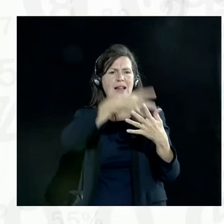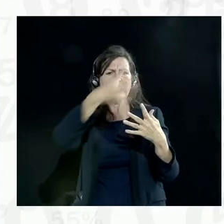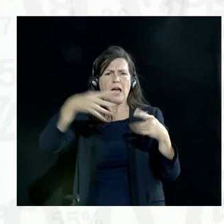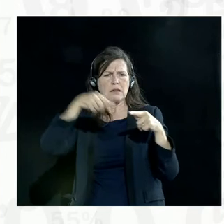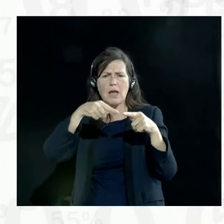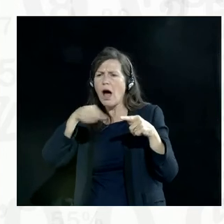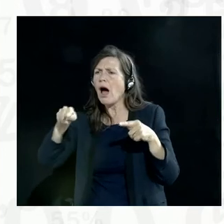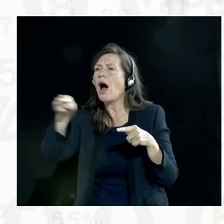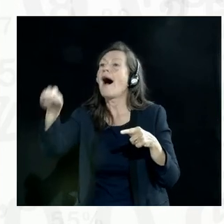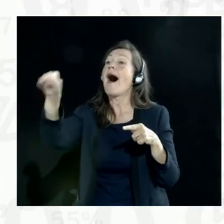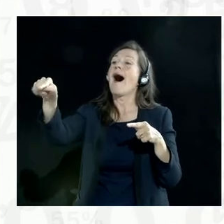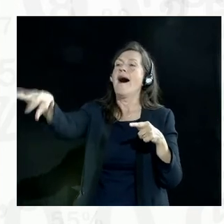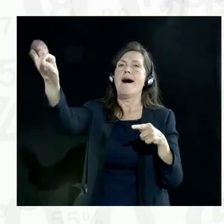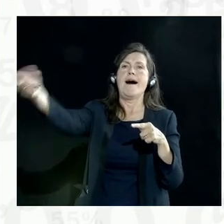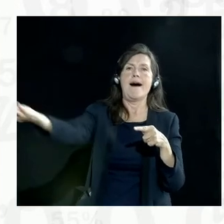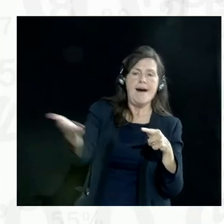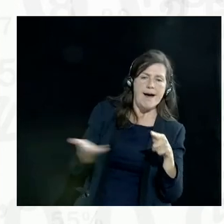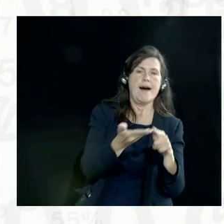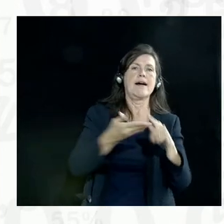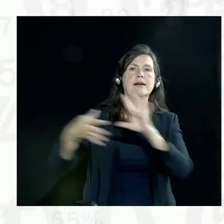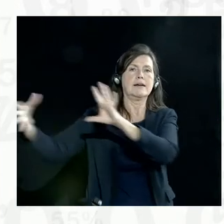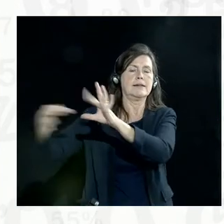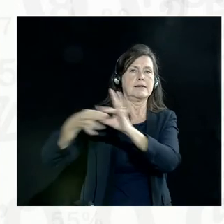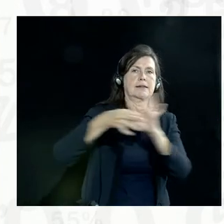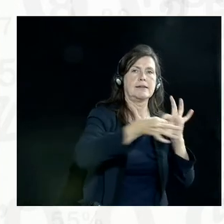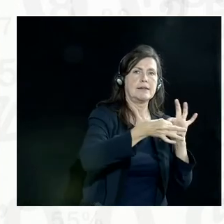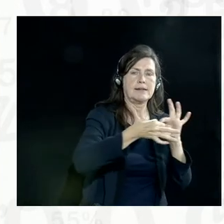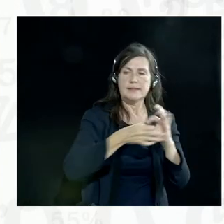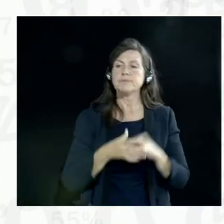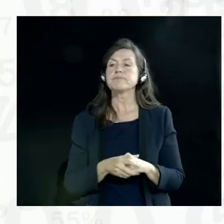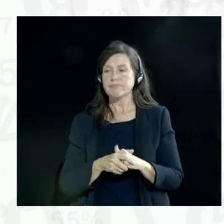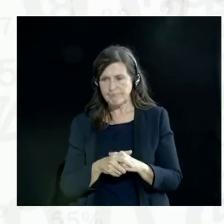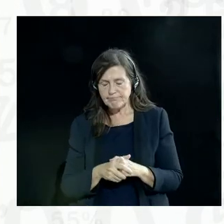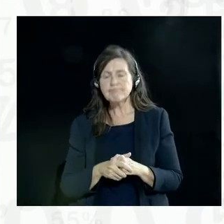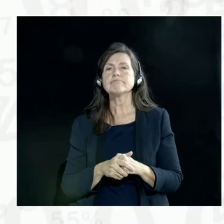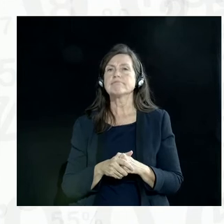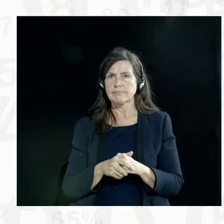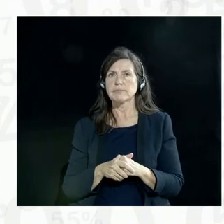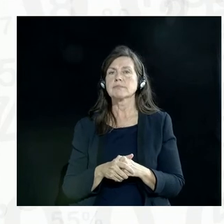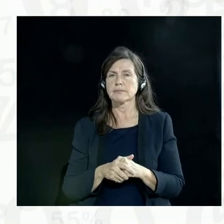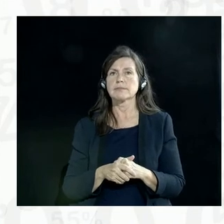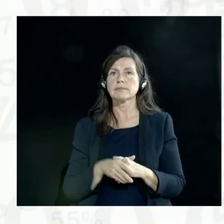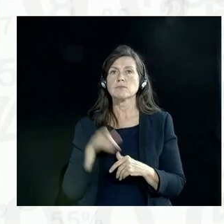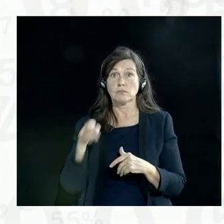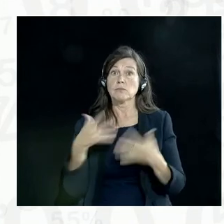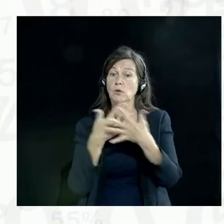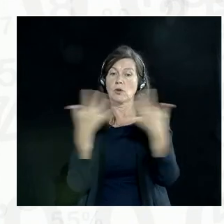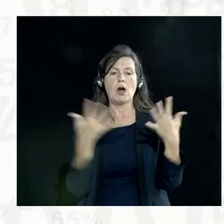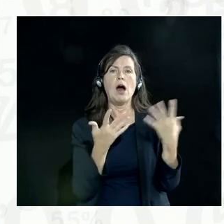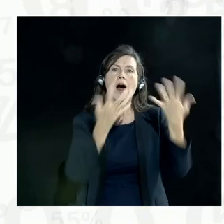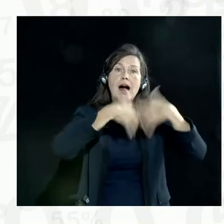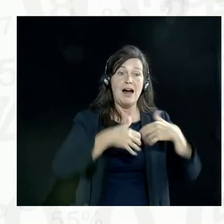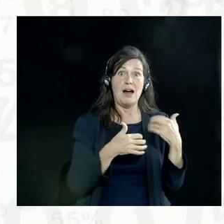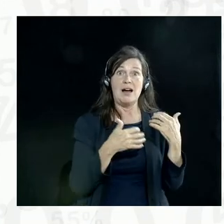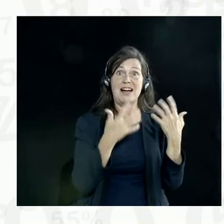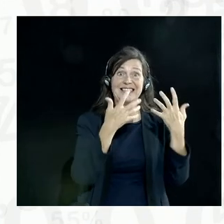to the people who actually should own it? Yeah, absolutely. And I think a lot of the developments that have taken place in the last 10 years